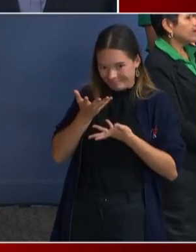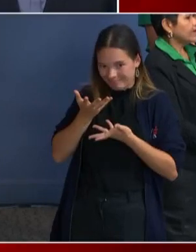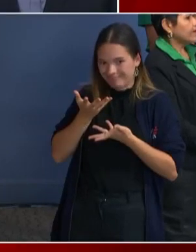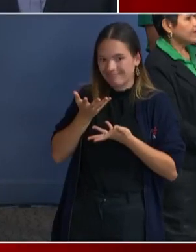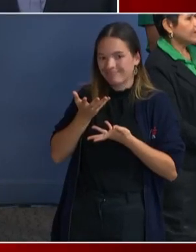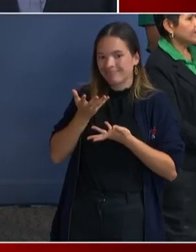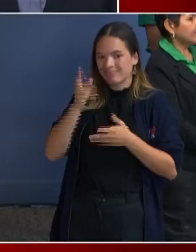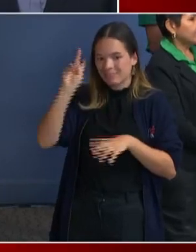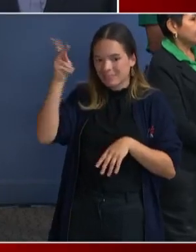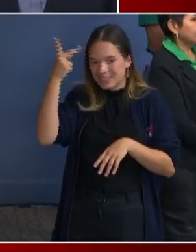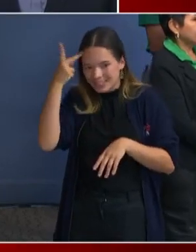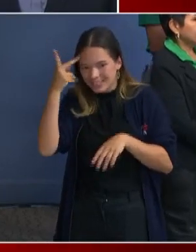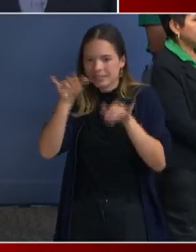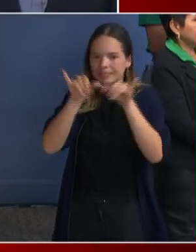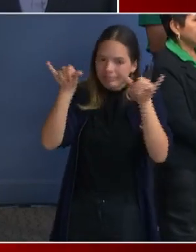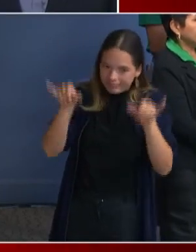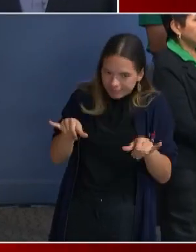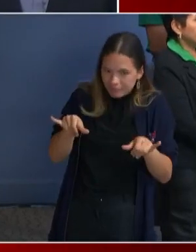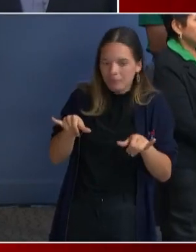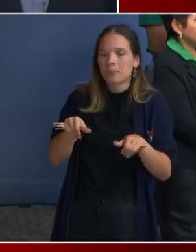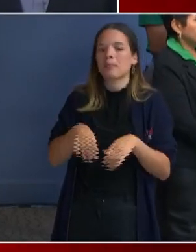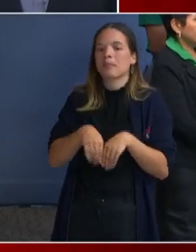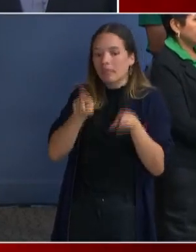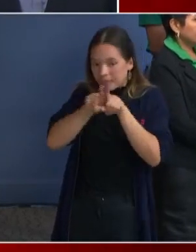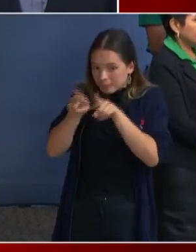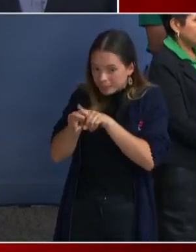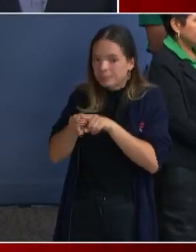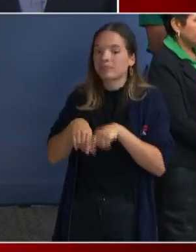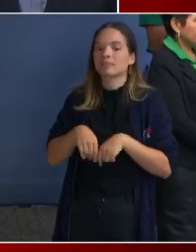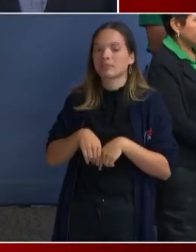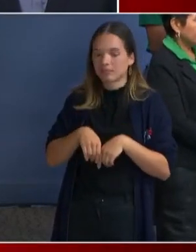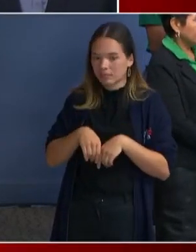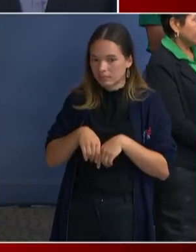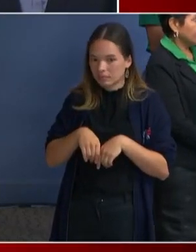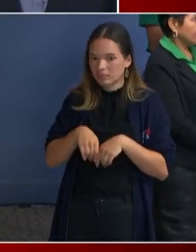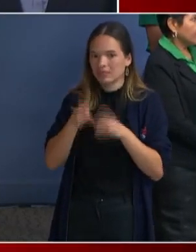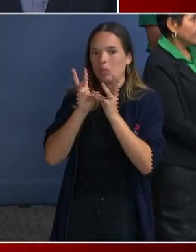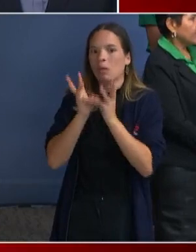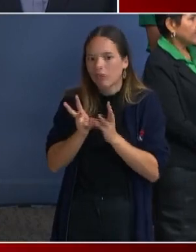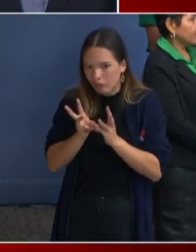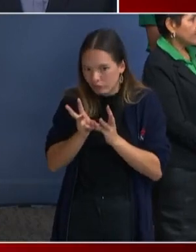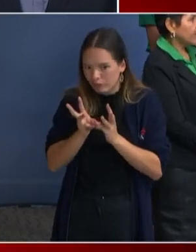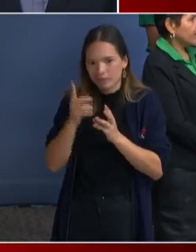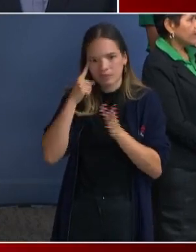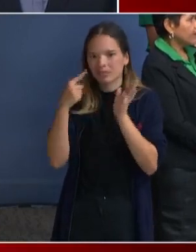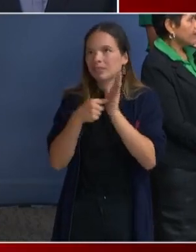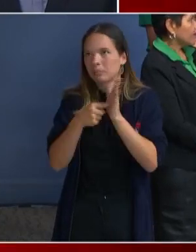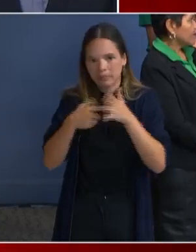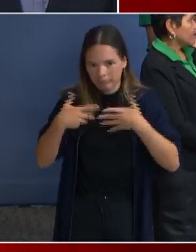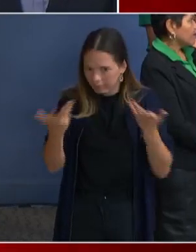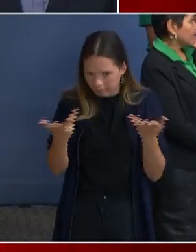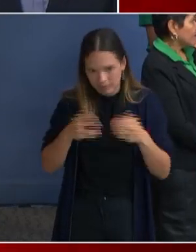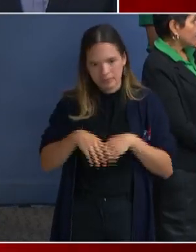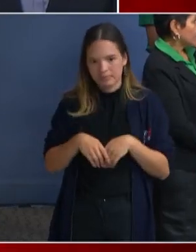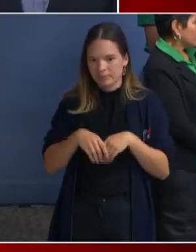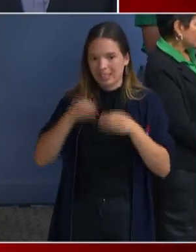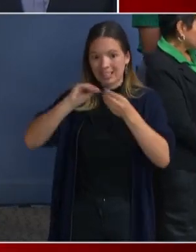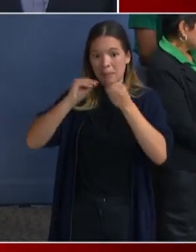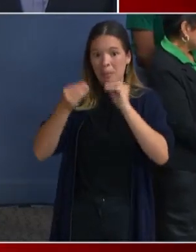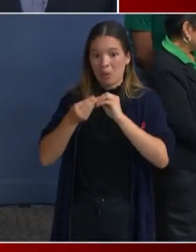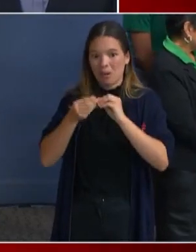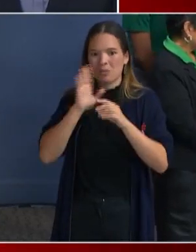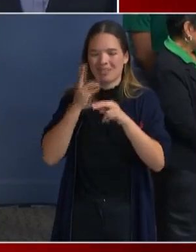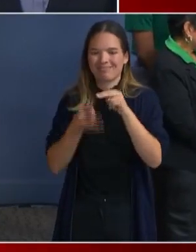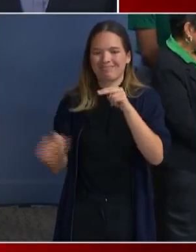system, uh, as well as just weather, for example, um, that numbers increase during